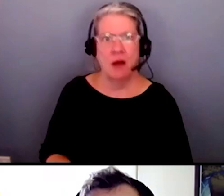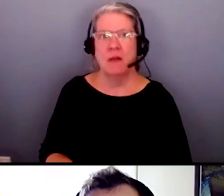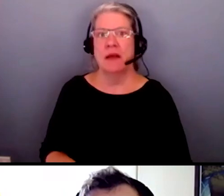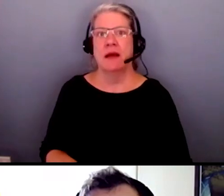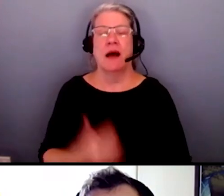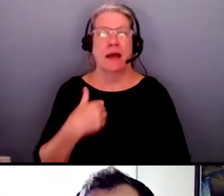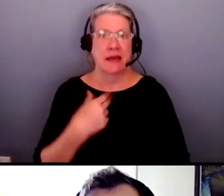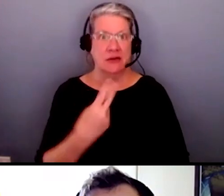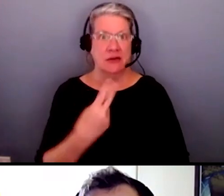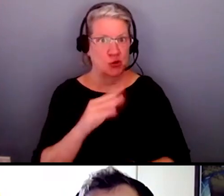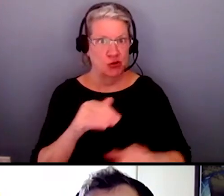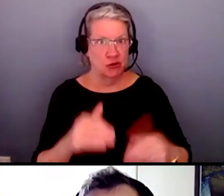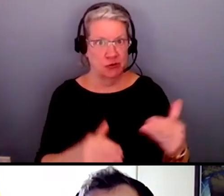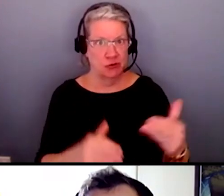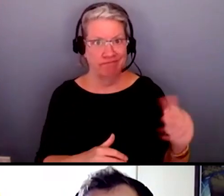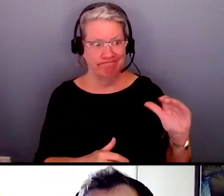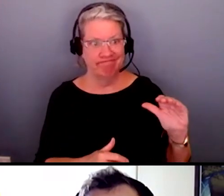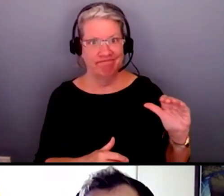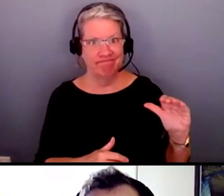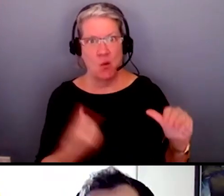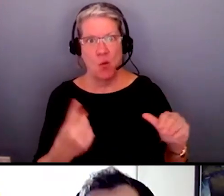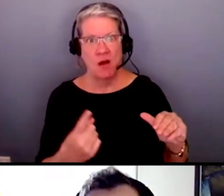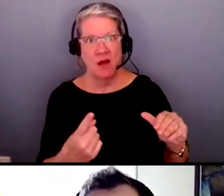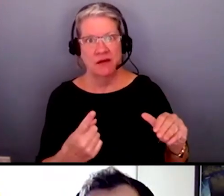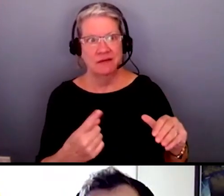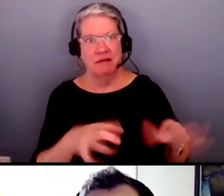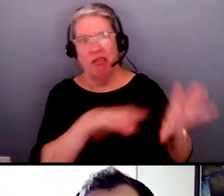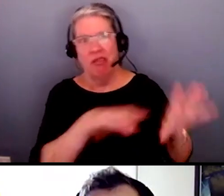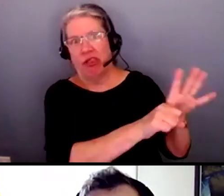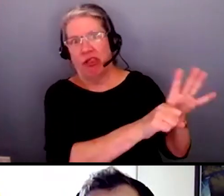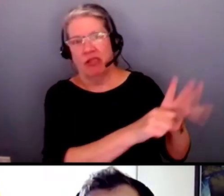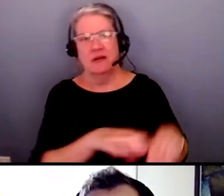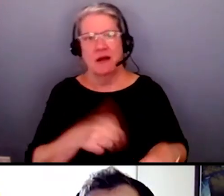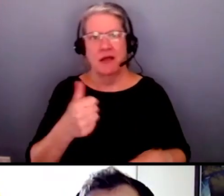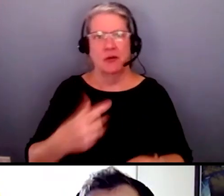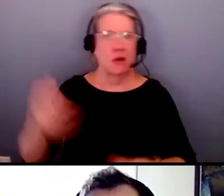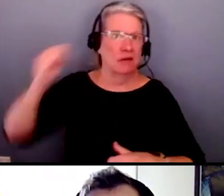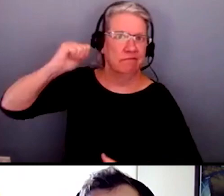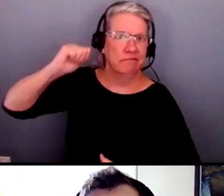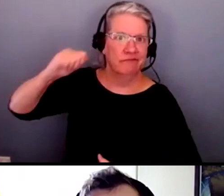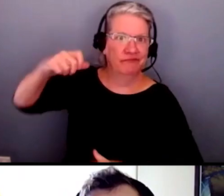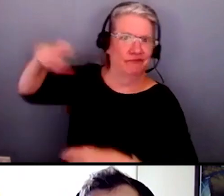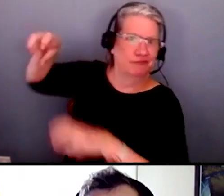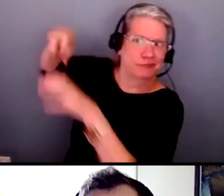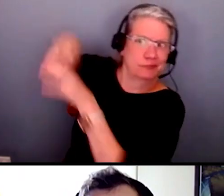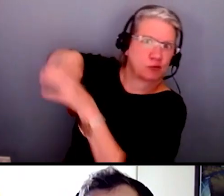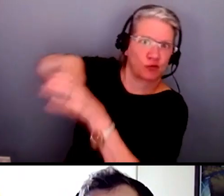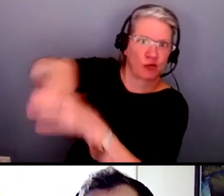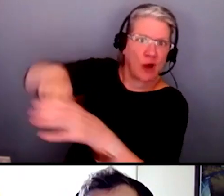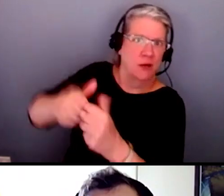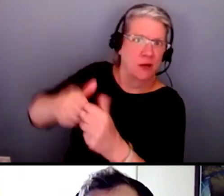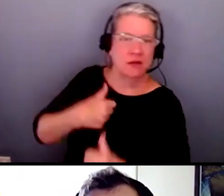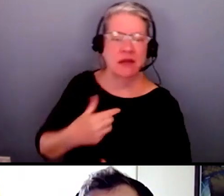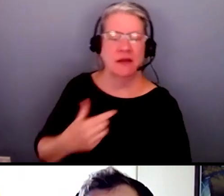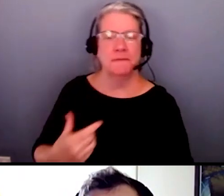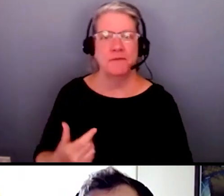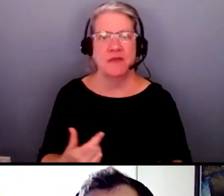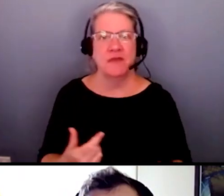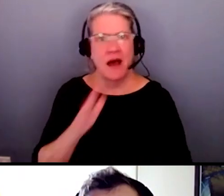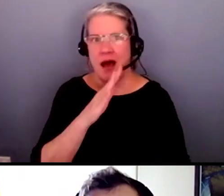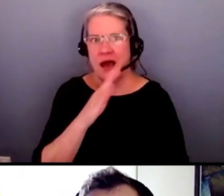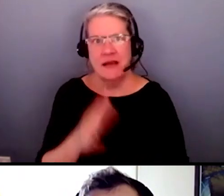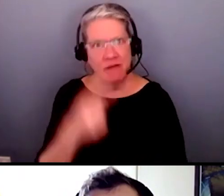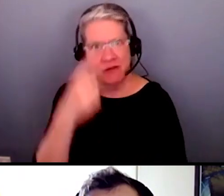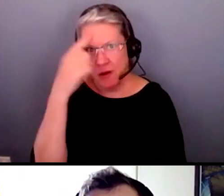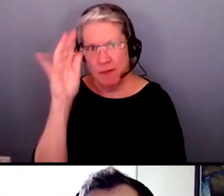small children one of which was usually clutching onto a thumb and one was usually on the back of my chair and oh like i never in a